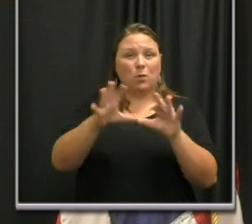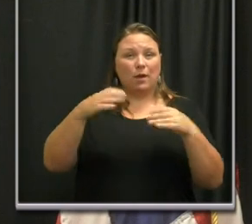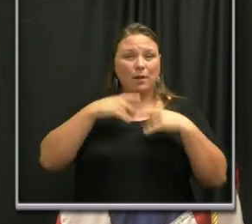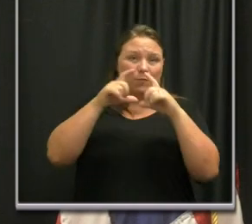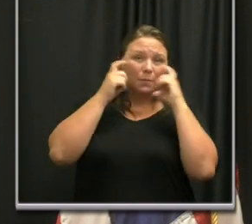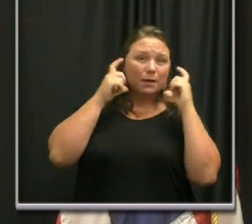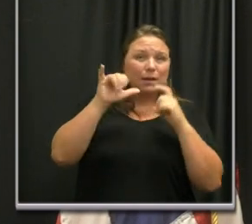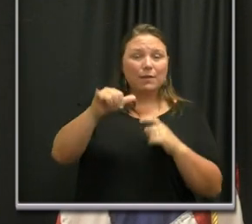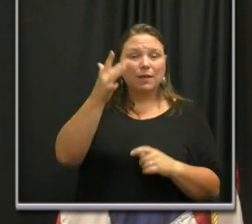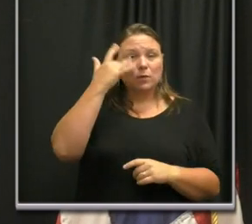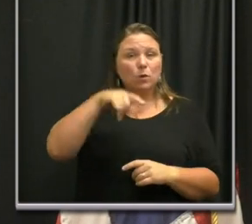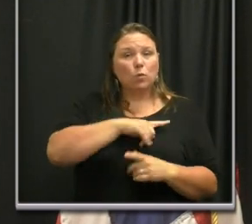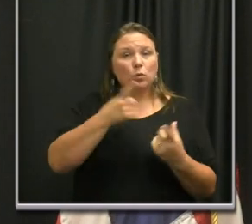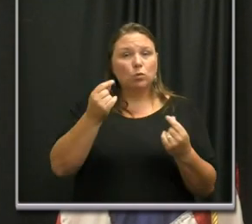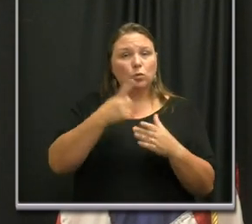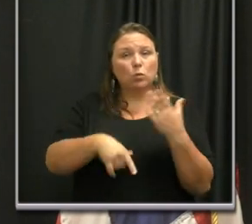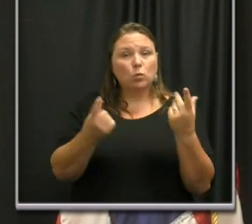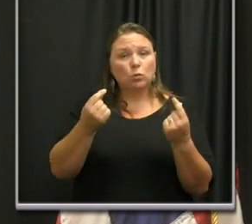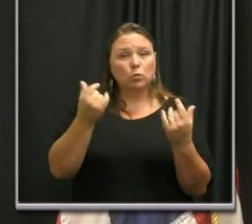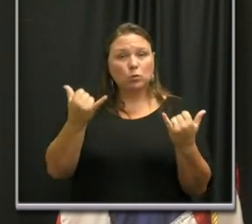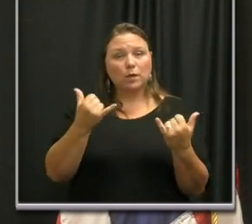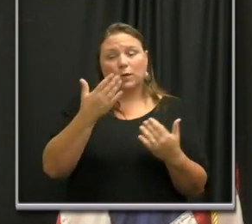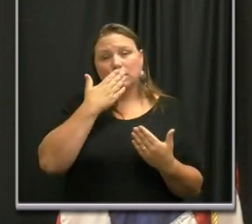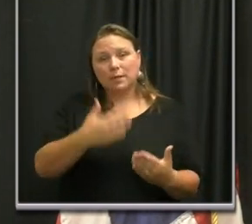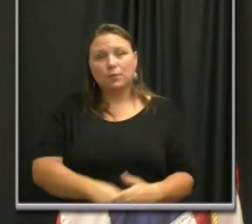we're where we are. Thank you.